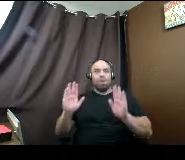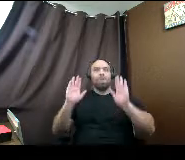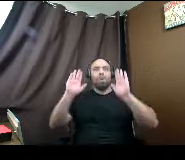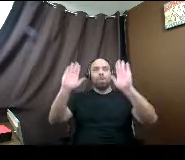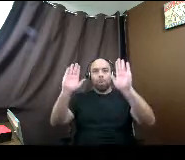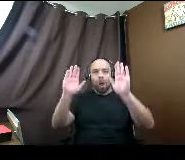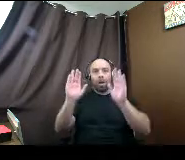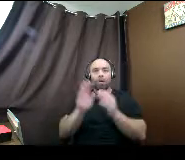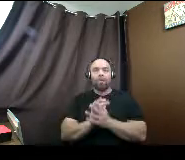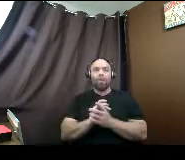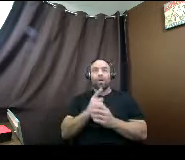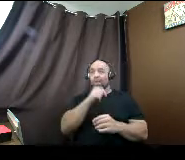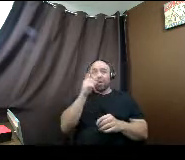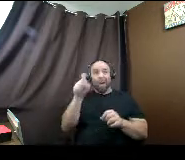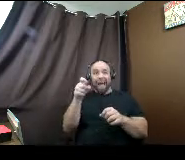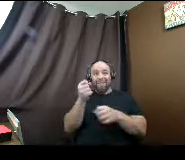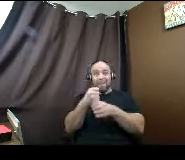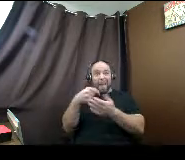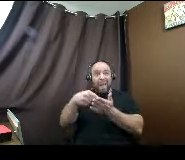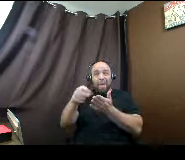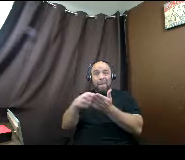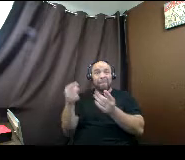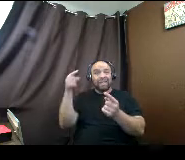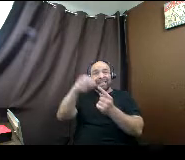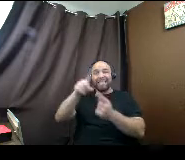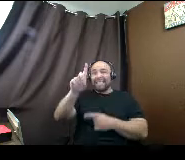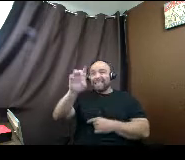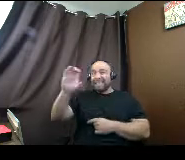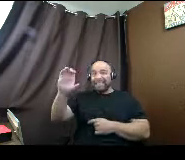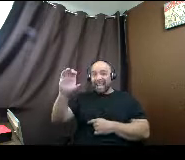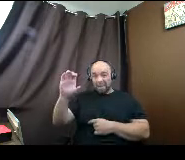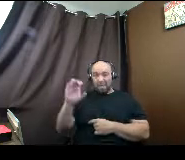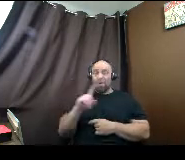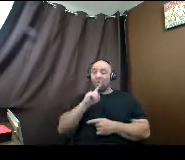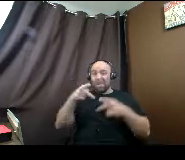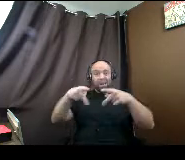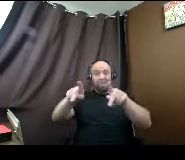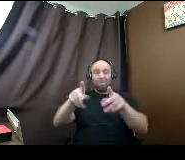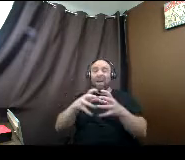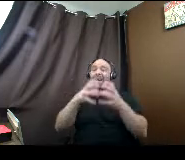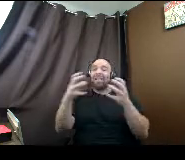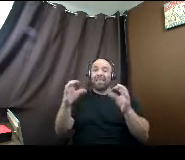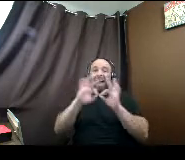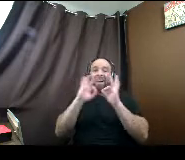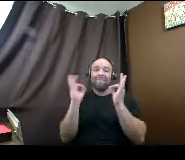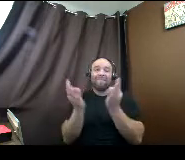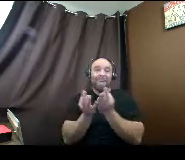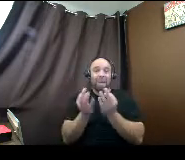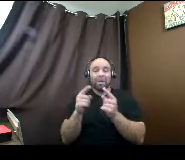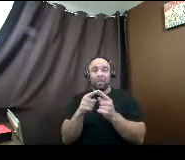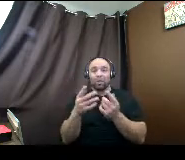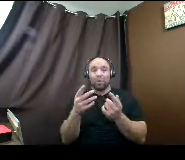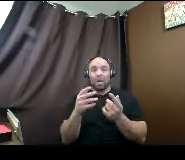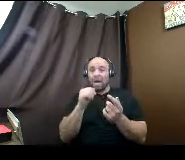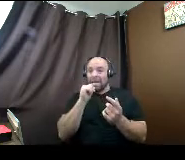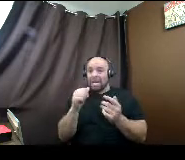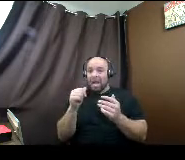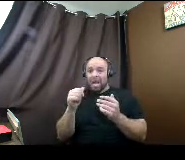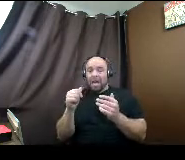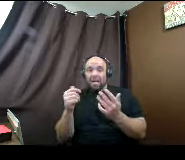they've said you don't have to make payments until December has really allowed a lot of families to to not go into.